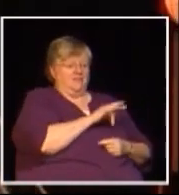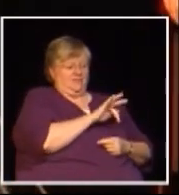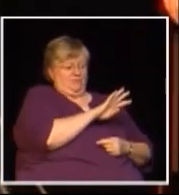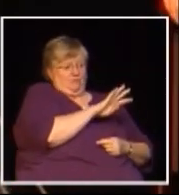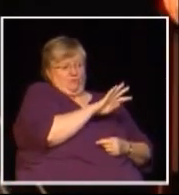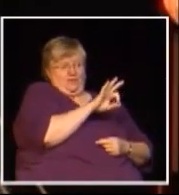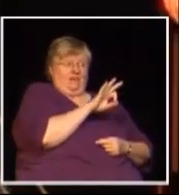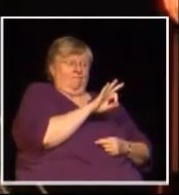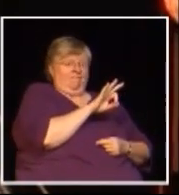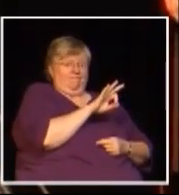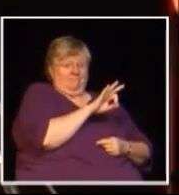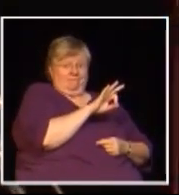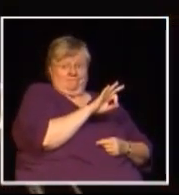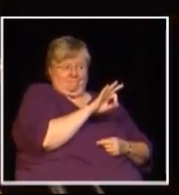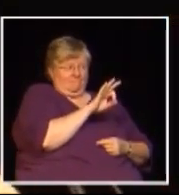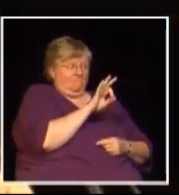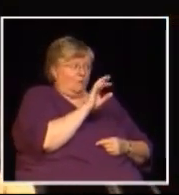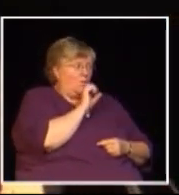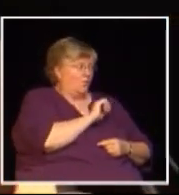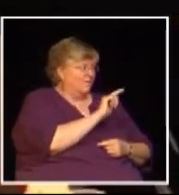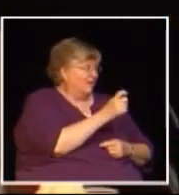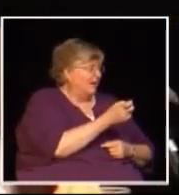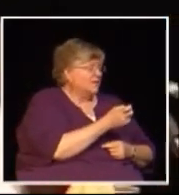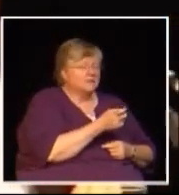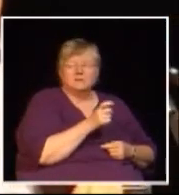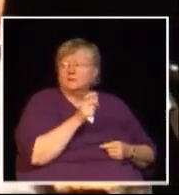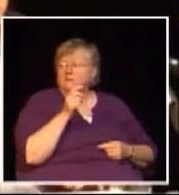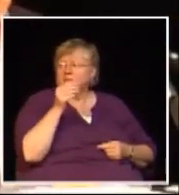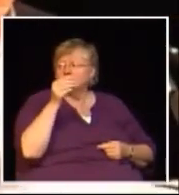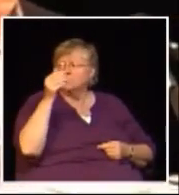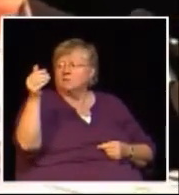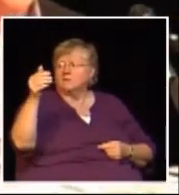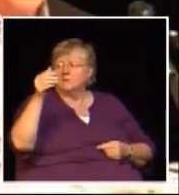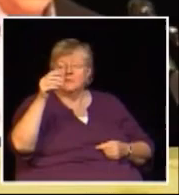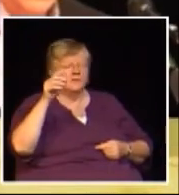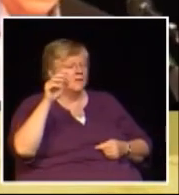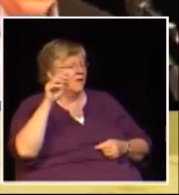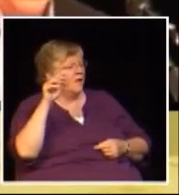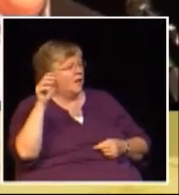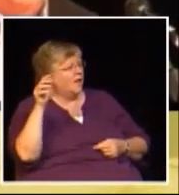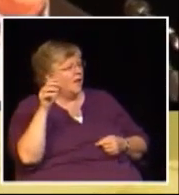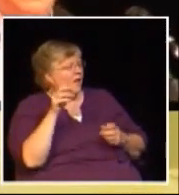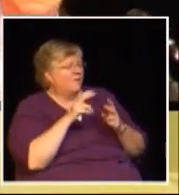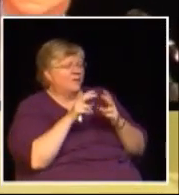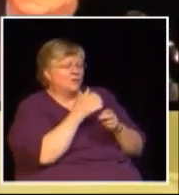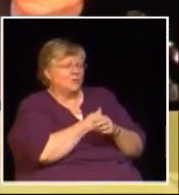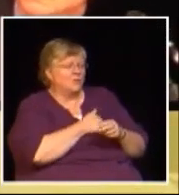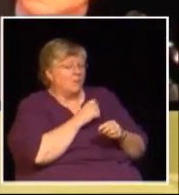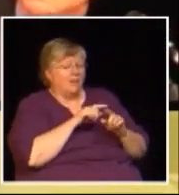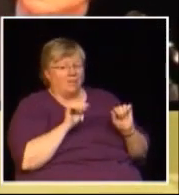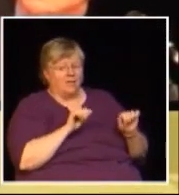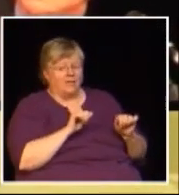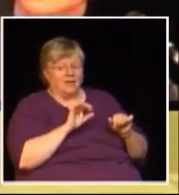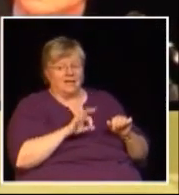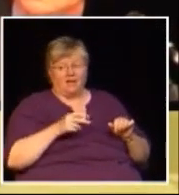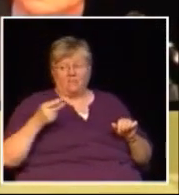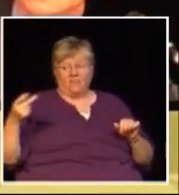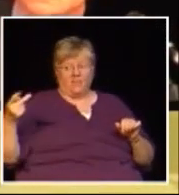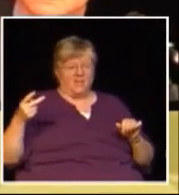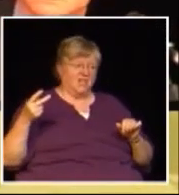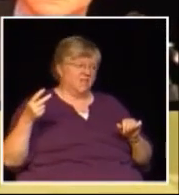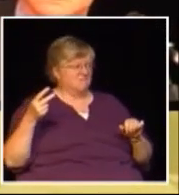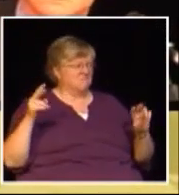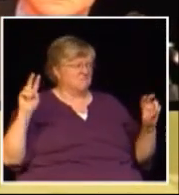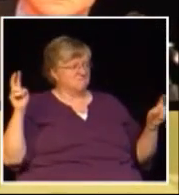thank you very much I am very sorry but the ability the ability of the no to HST